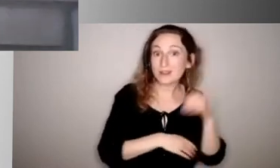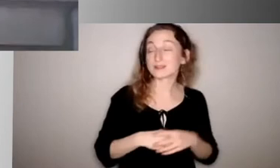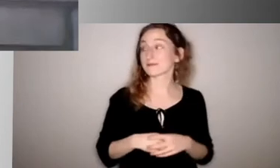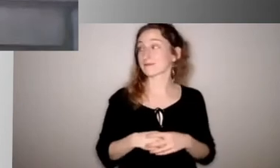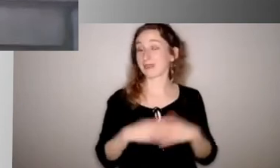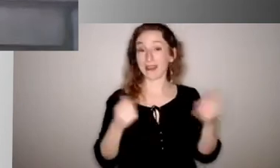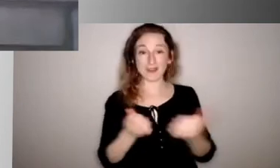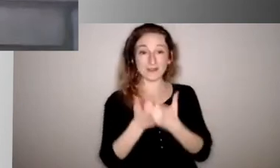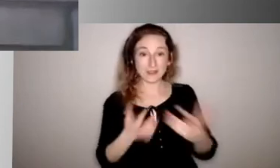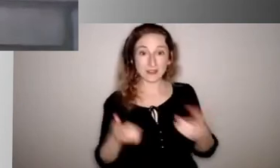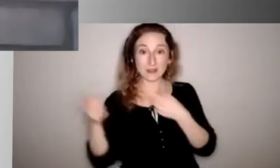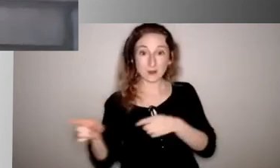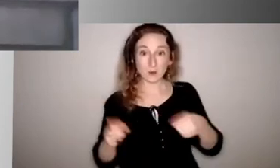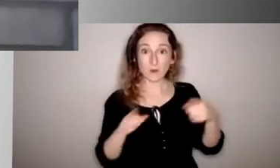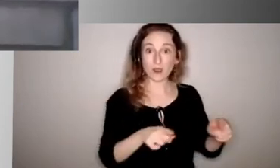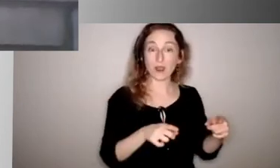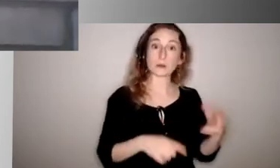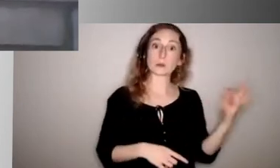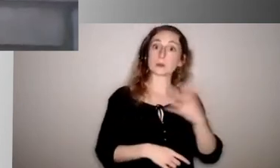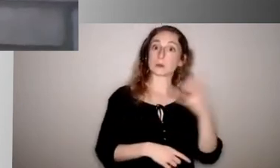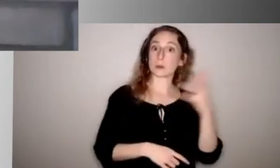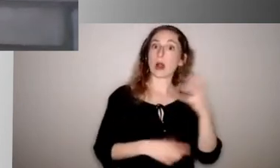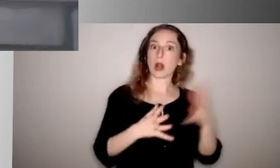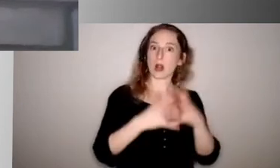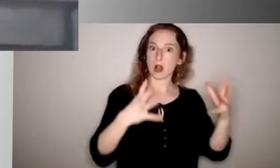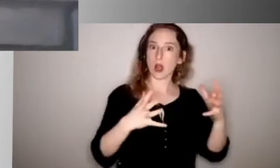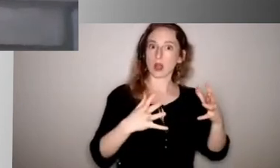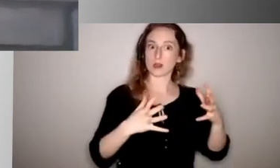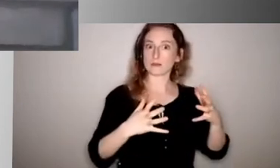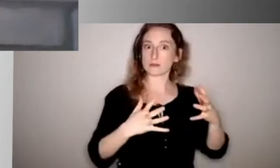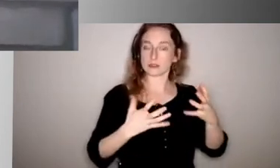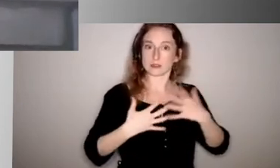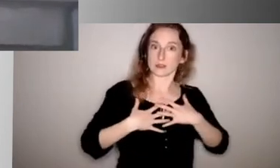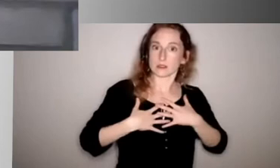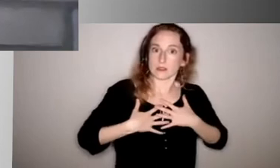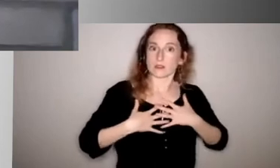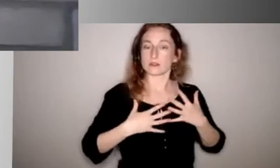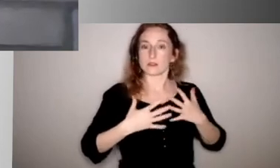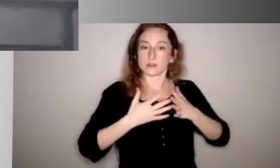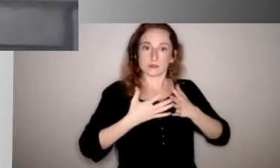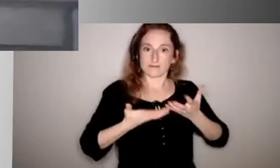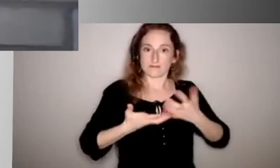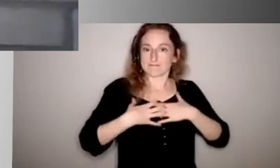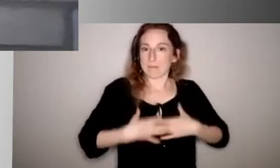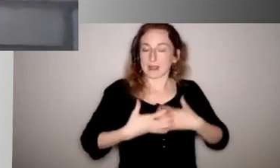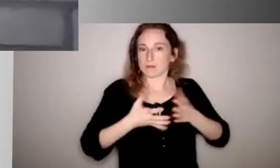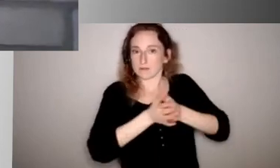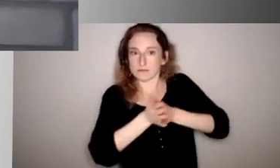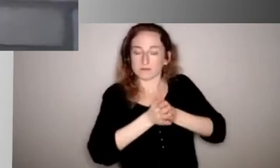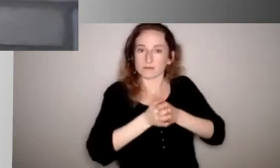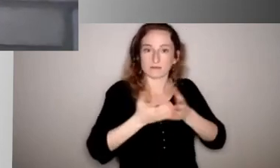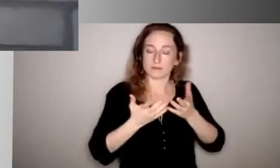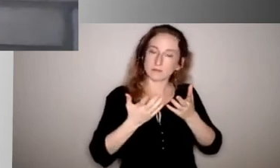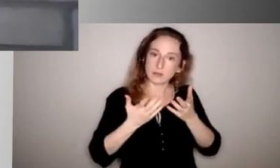happening. There's an election coming up. And some of my kids are going to go vote for the first time in November. So we have a lot to get caught up on.